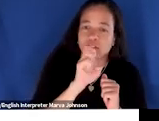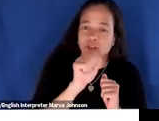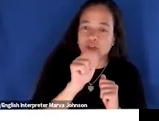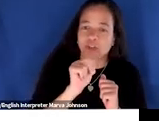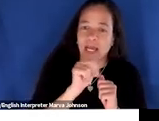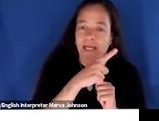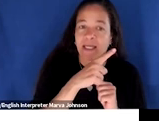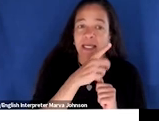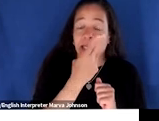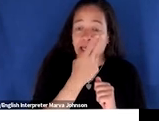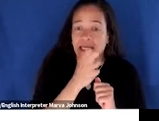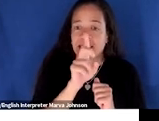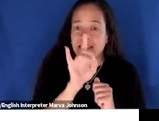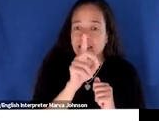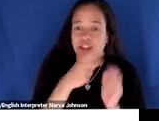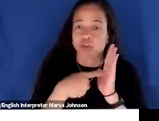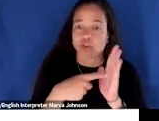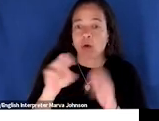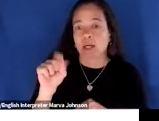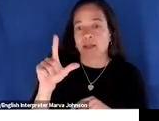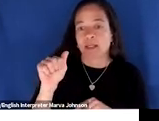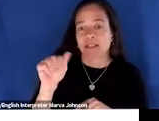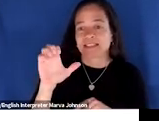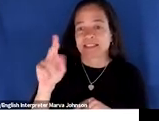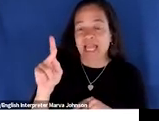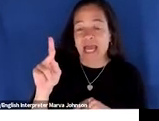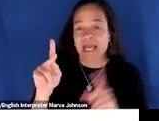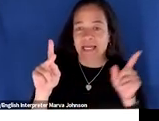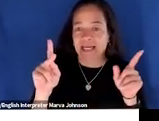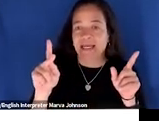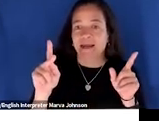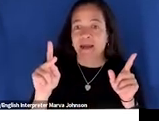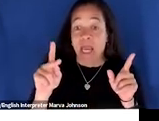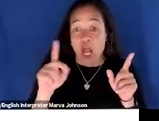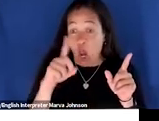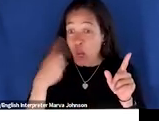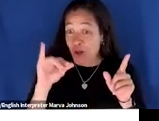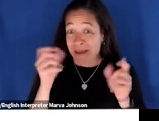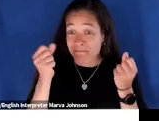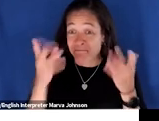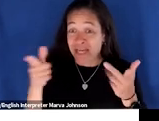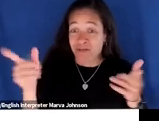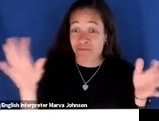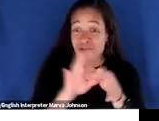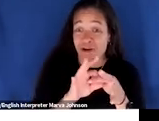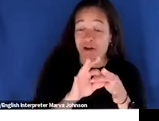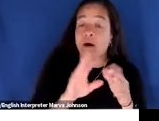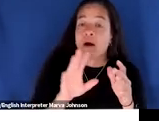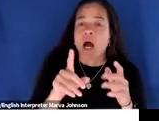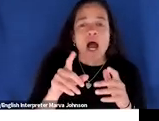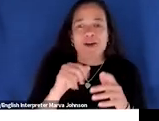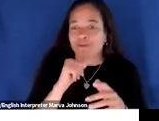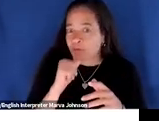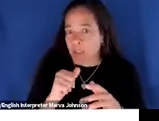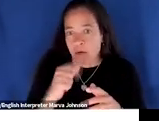showed you that slack channel and from the looks of it um you know a lot of you are on slack don't underestimate the